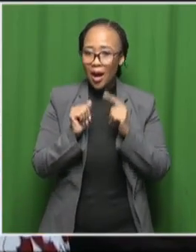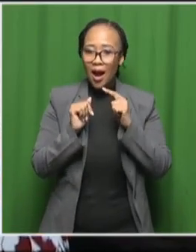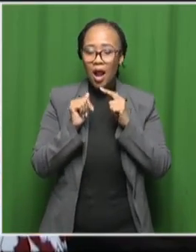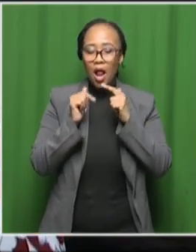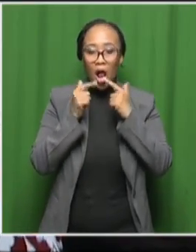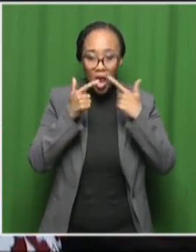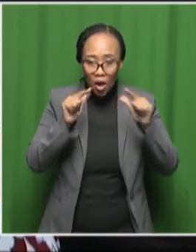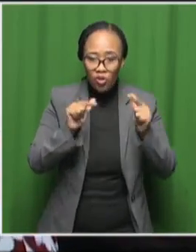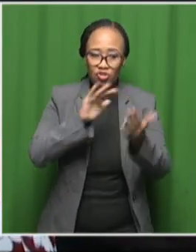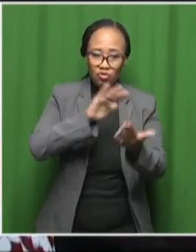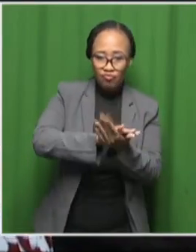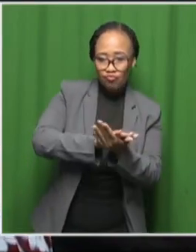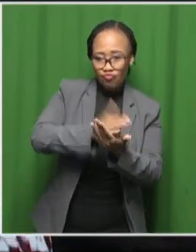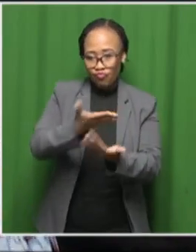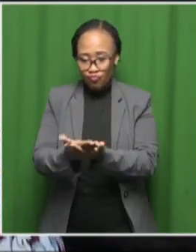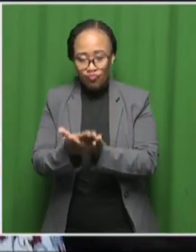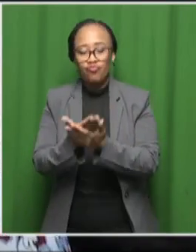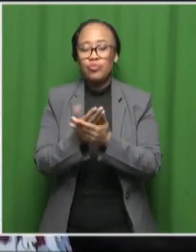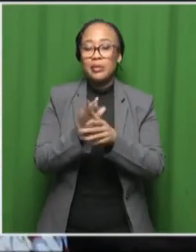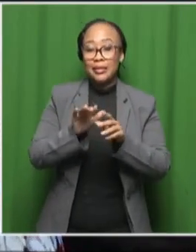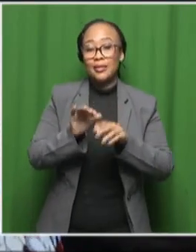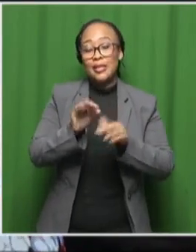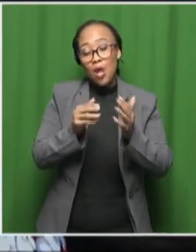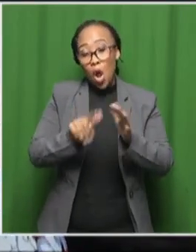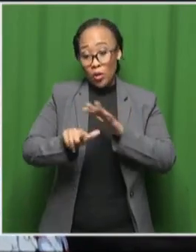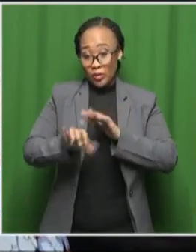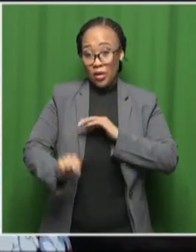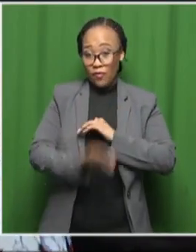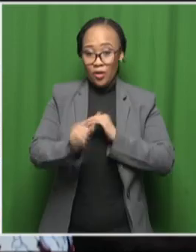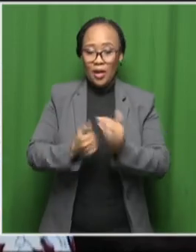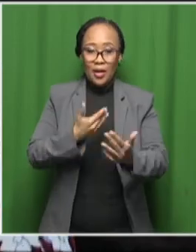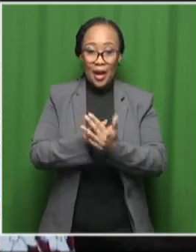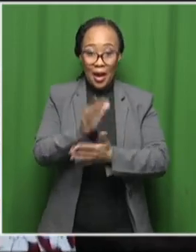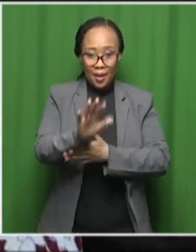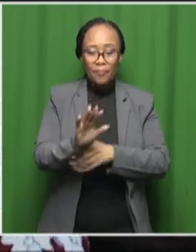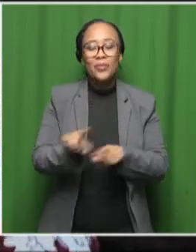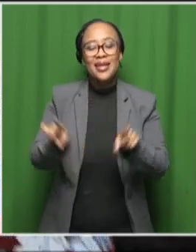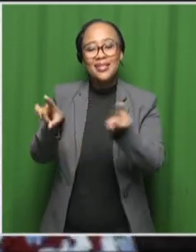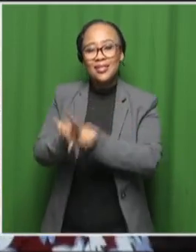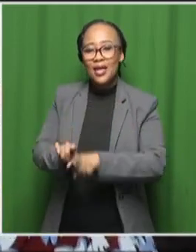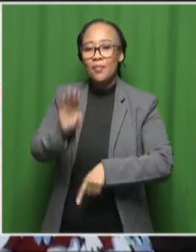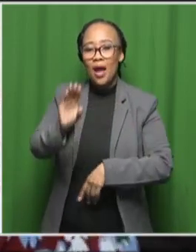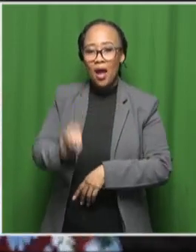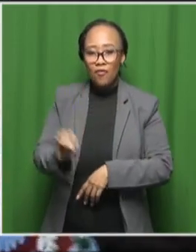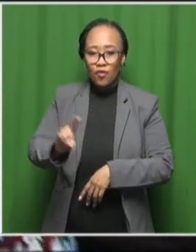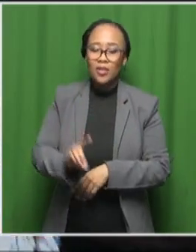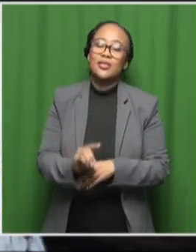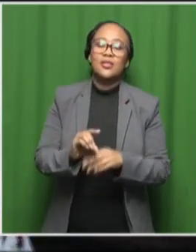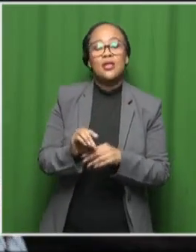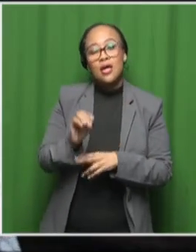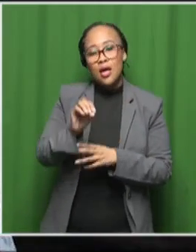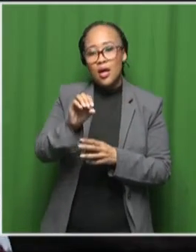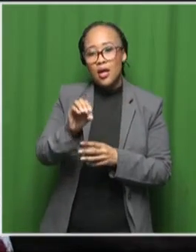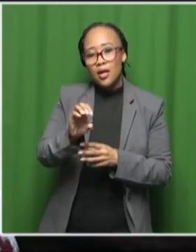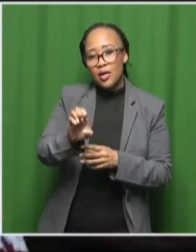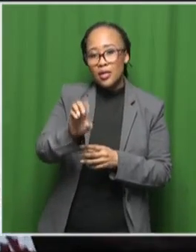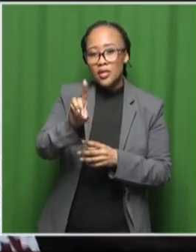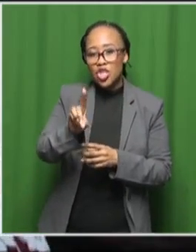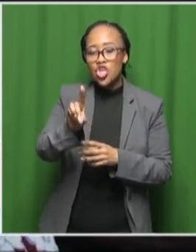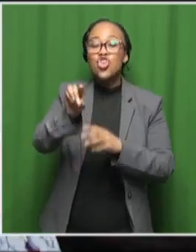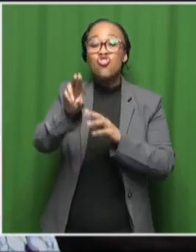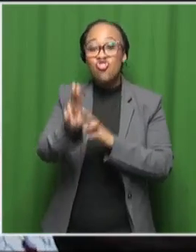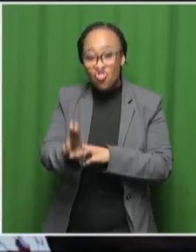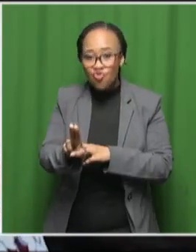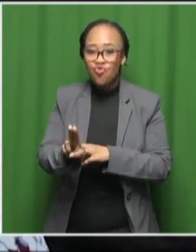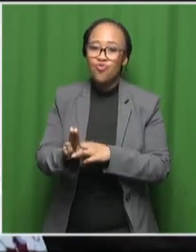that we as a country in South Africa also actively in the other thing is we have something called astro edu where we are collecting a